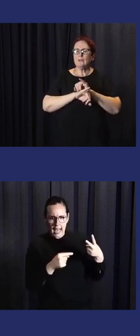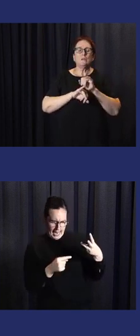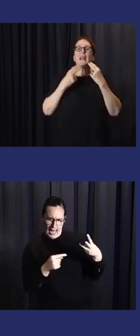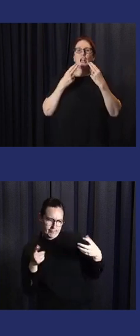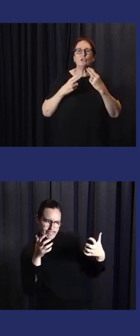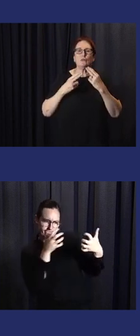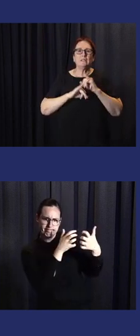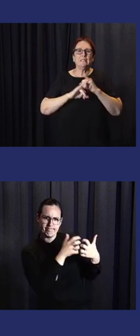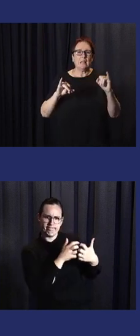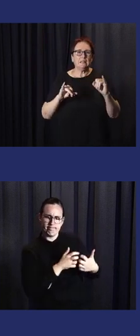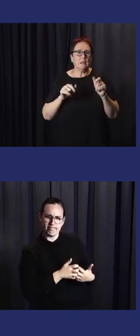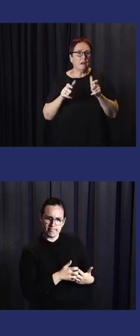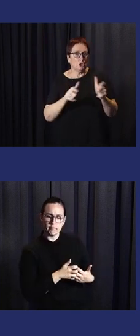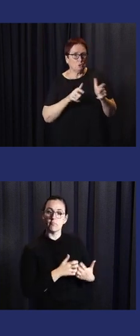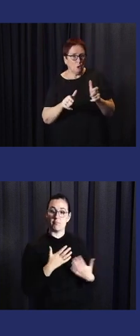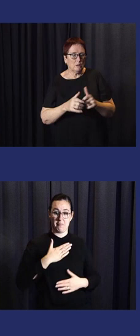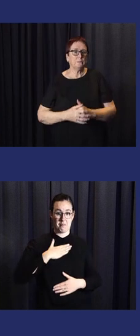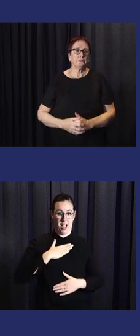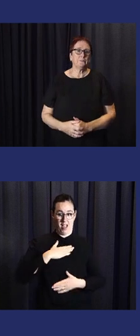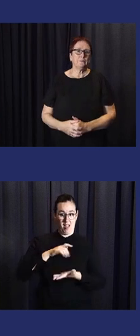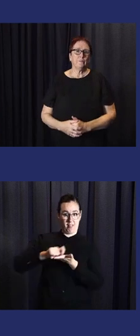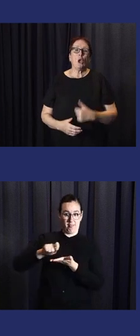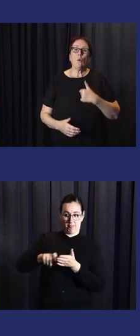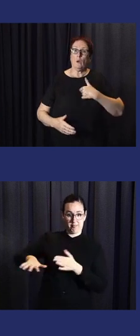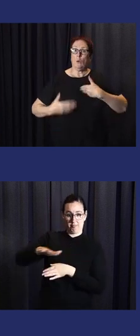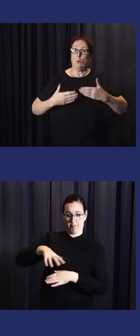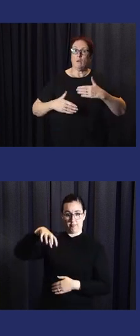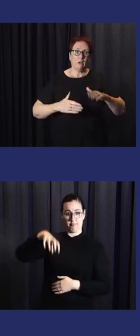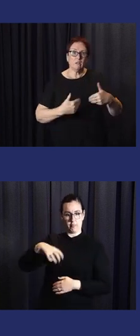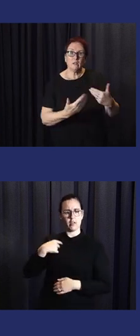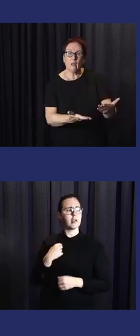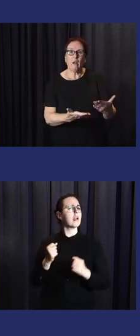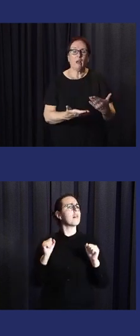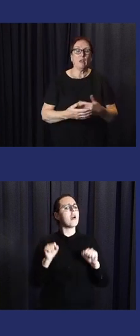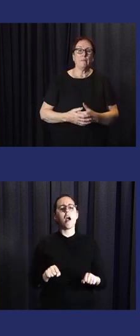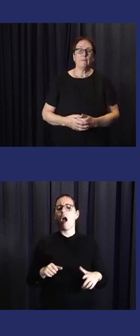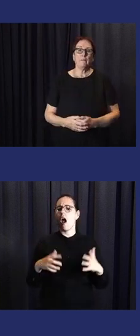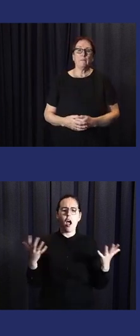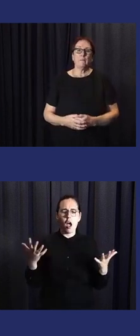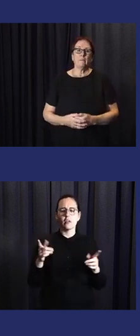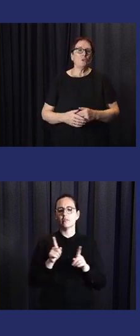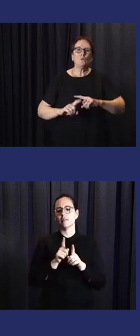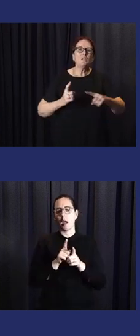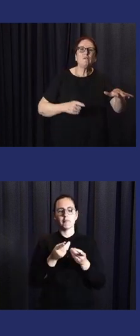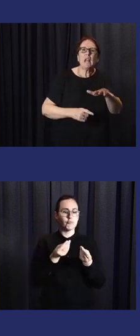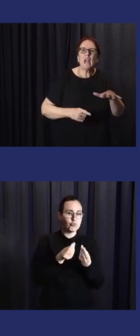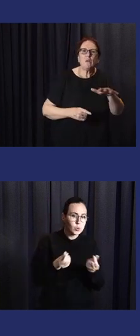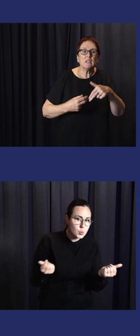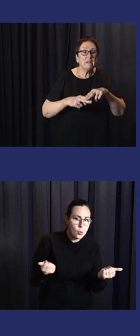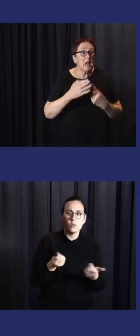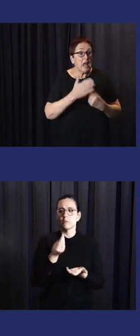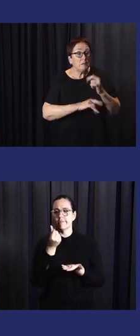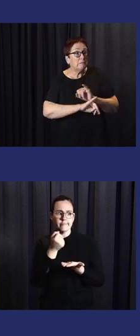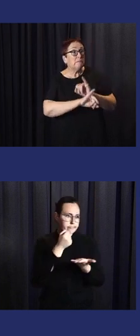my office, it's the National Steering Committee for Natural Resultor Prevention and Control. We sell mobile resources and supply